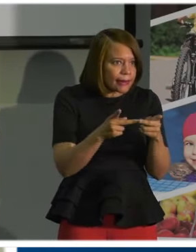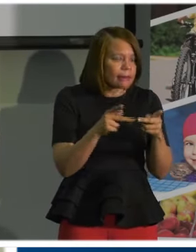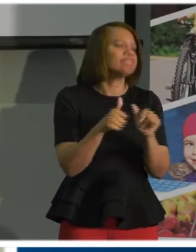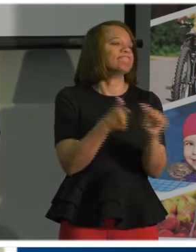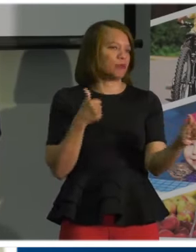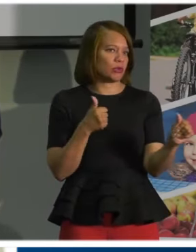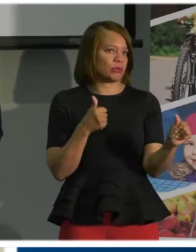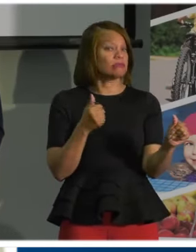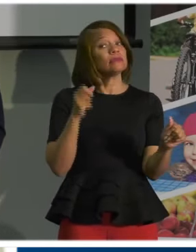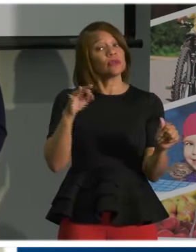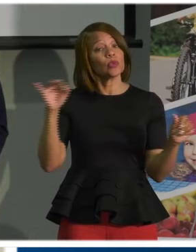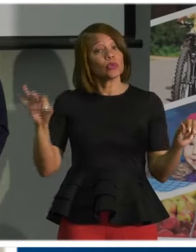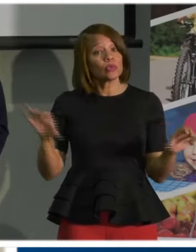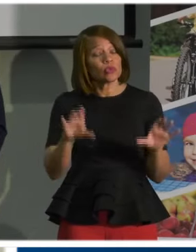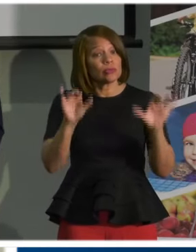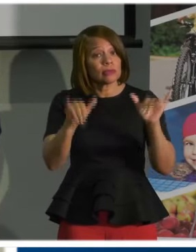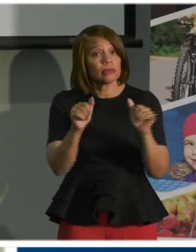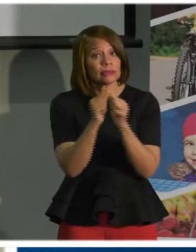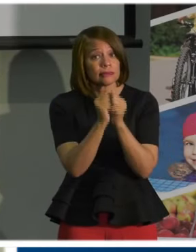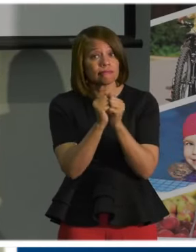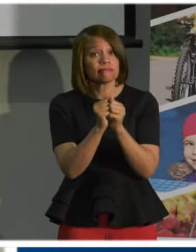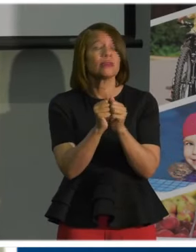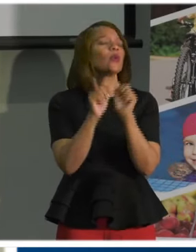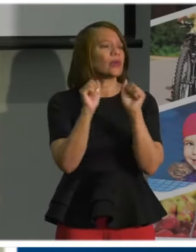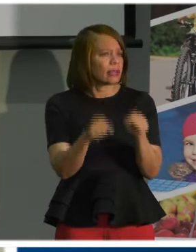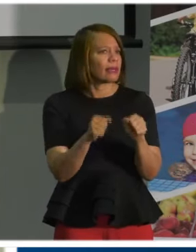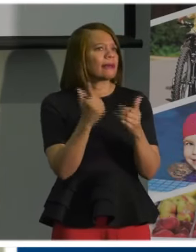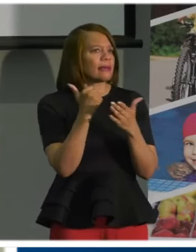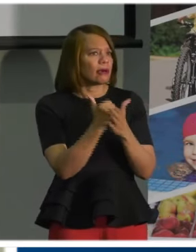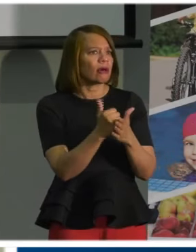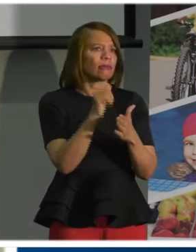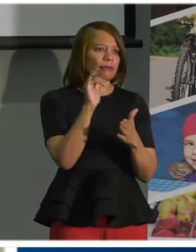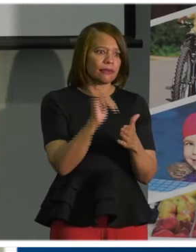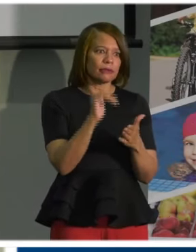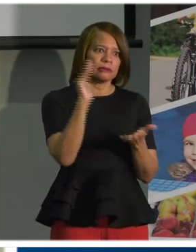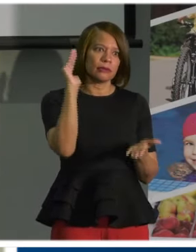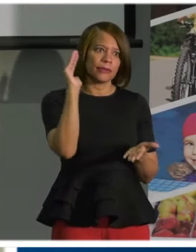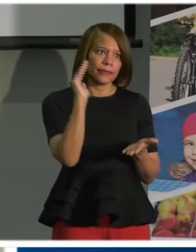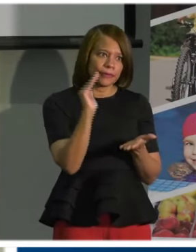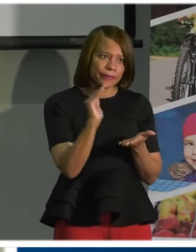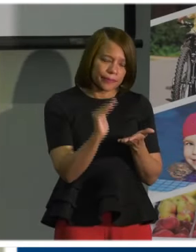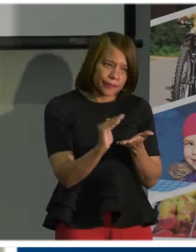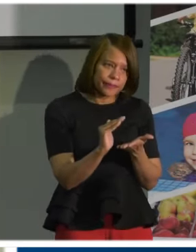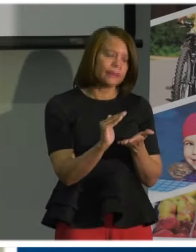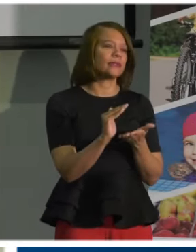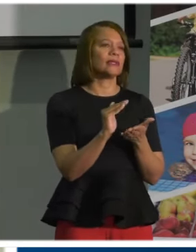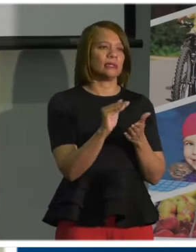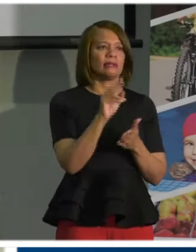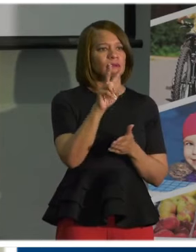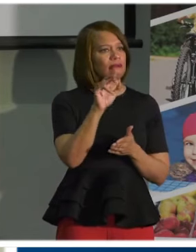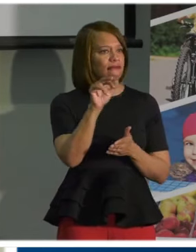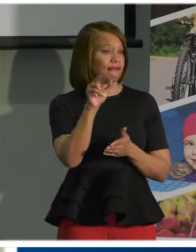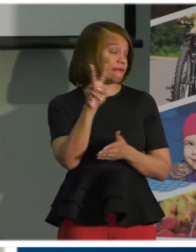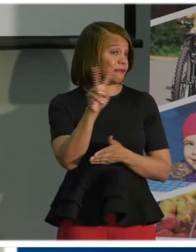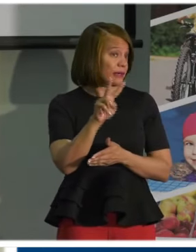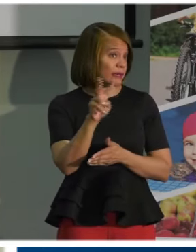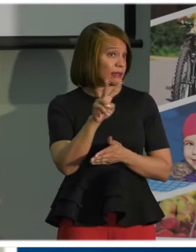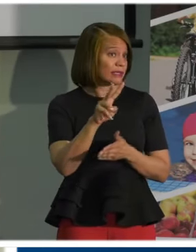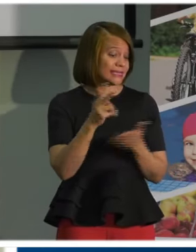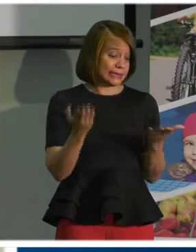together, we can be more effective at reducing the spread of this virus right here in our community, as well as across the state.